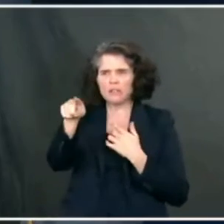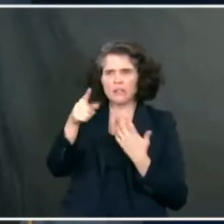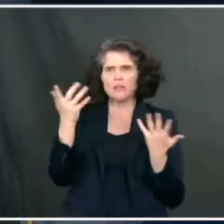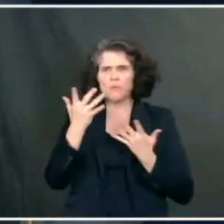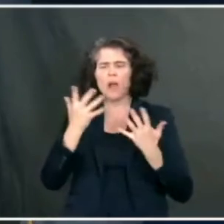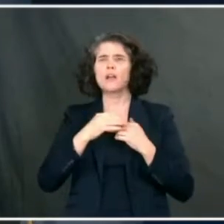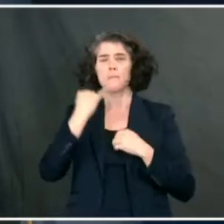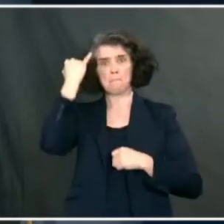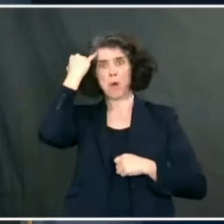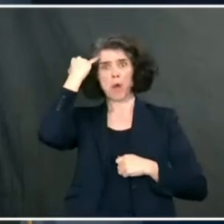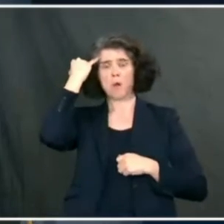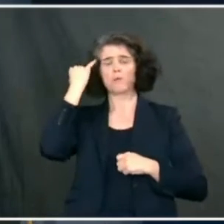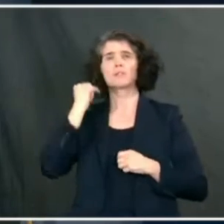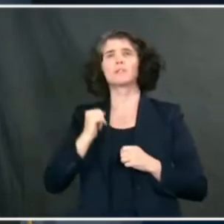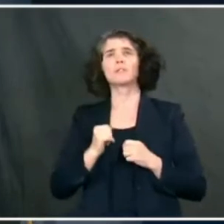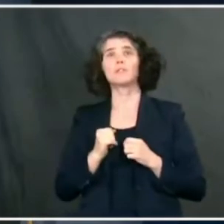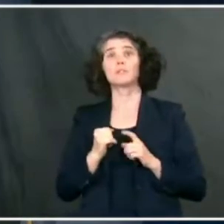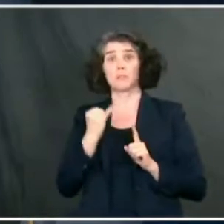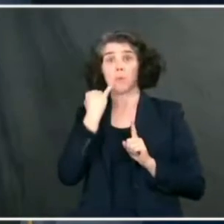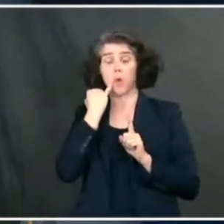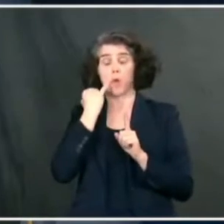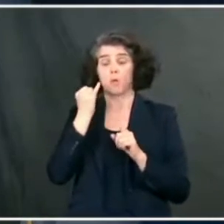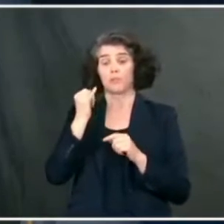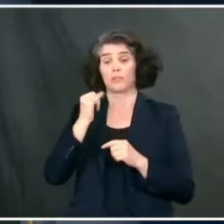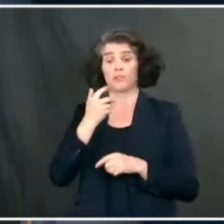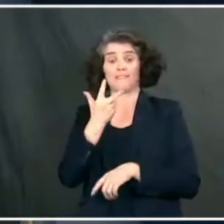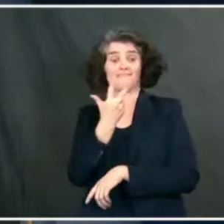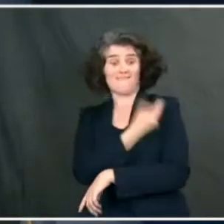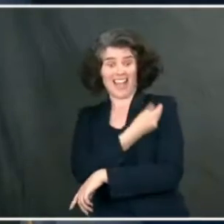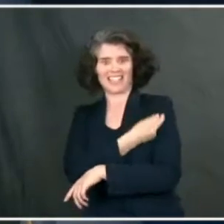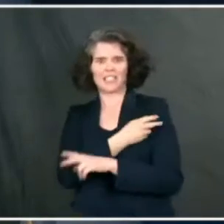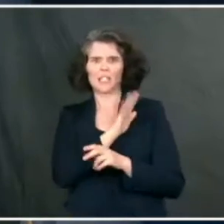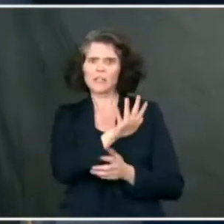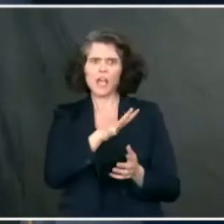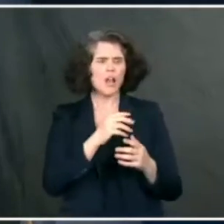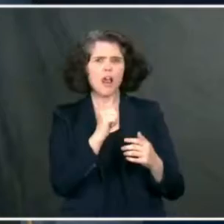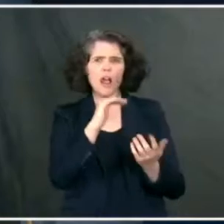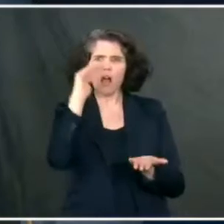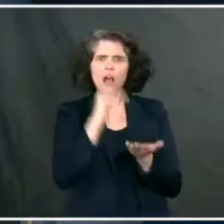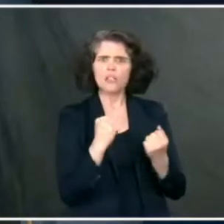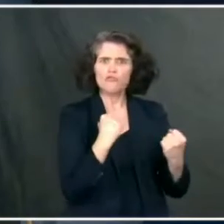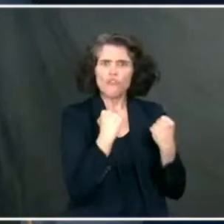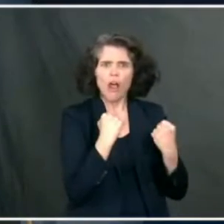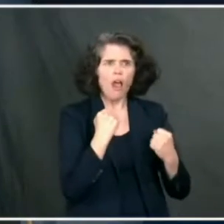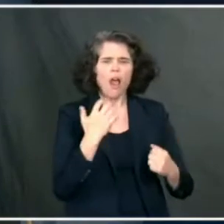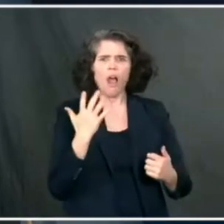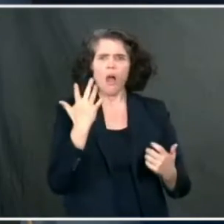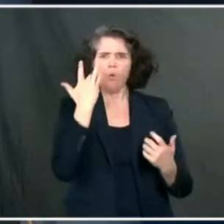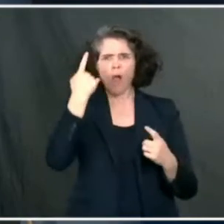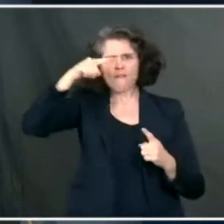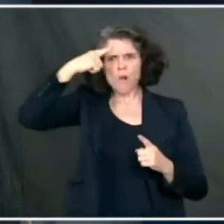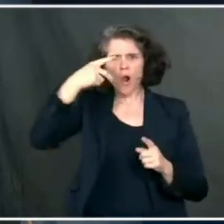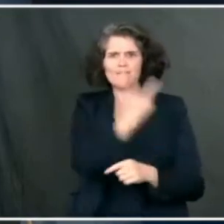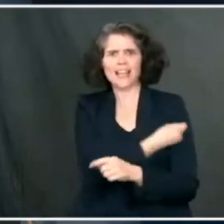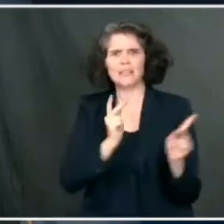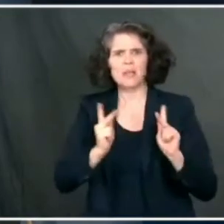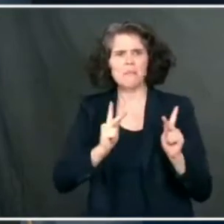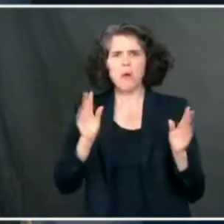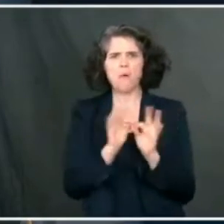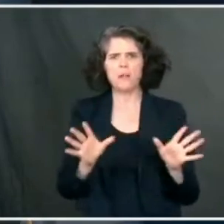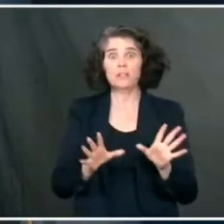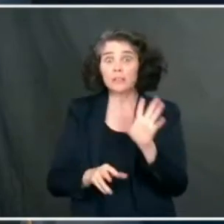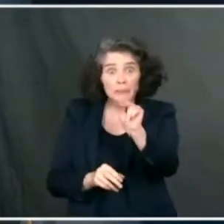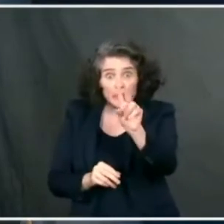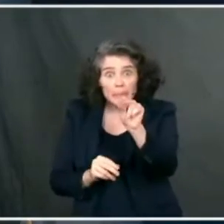possibility that the vaccines are diminishing in their impact, why are we vaccinating people? No. It is